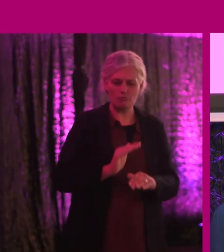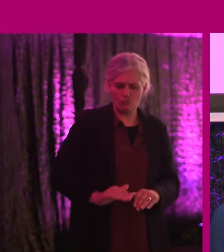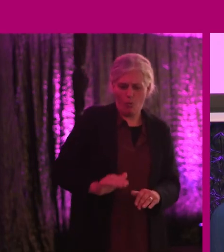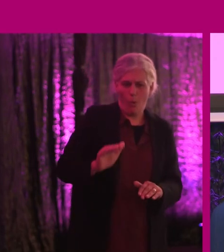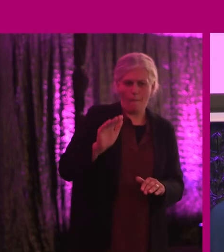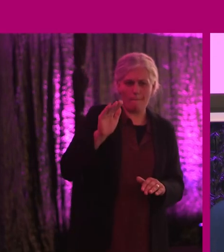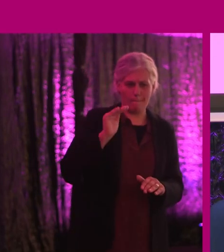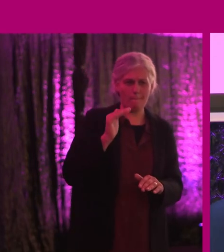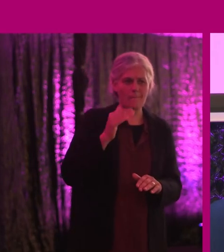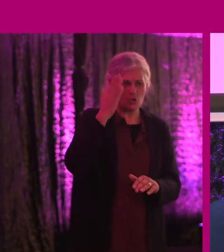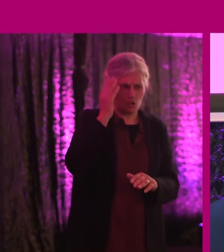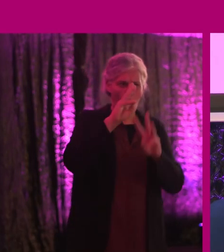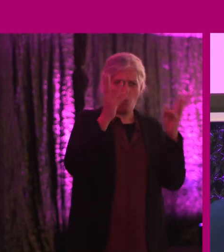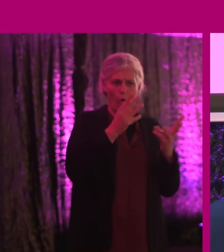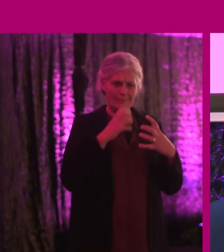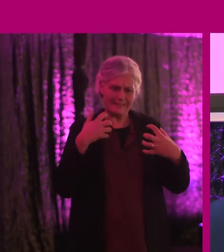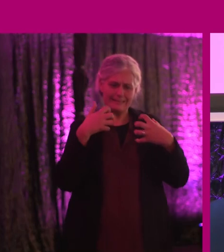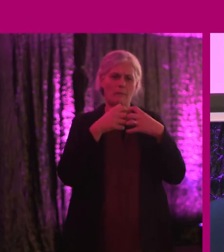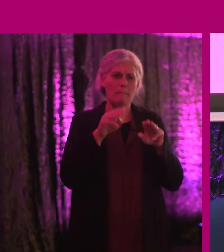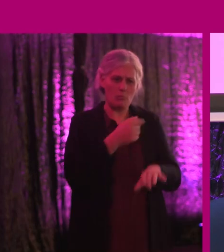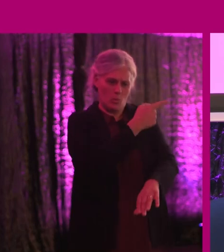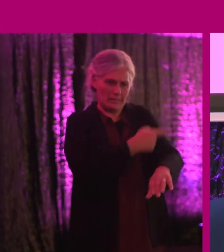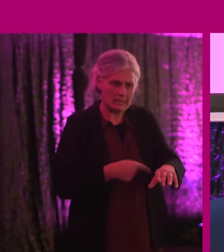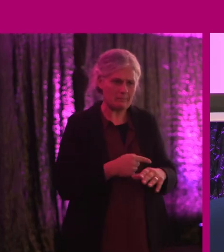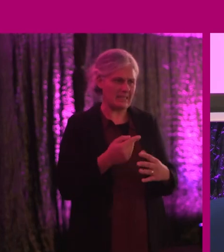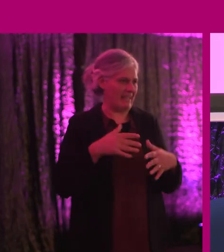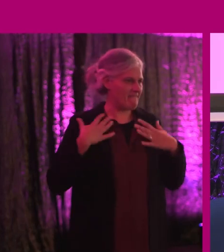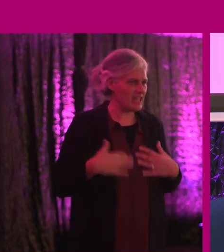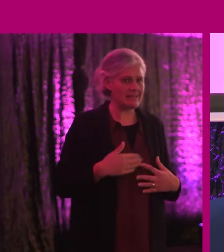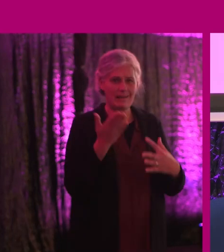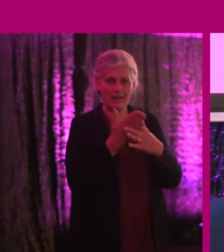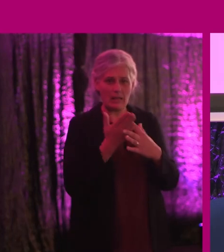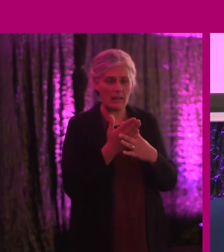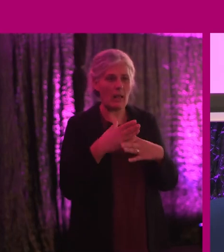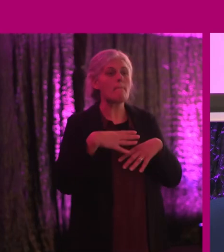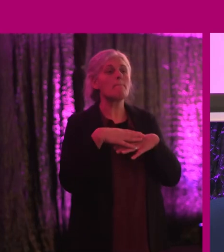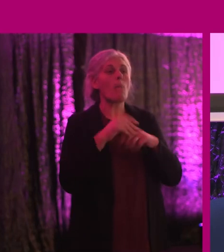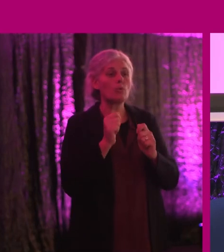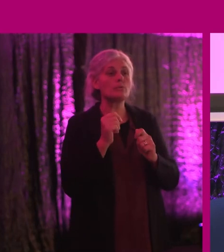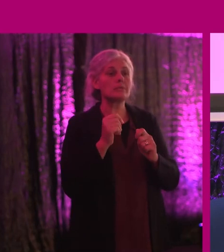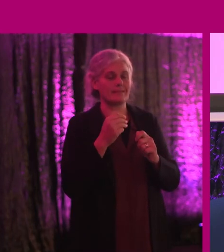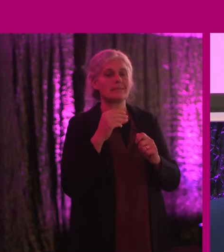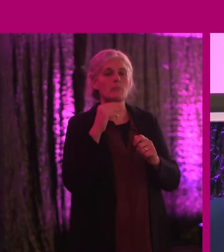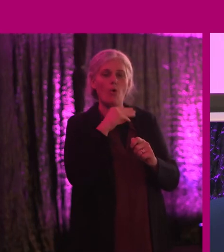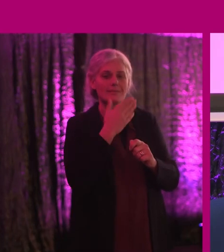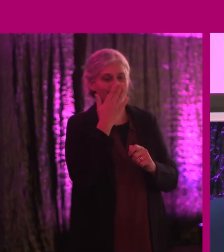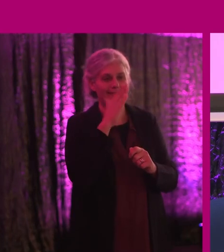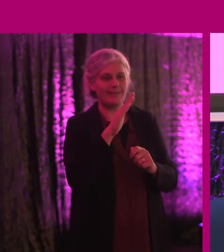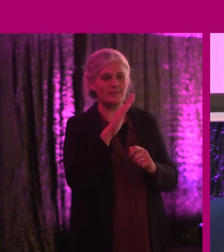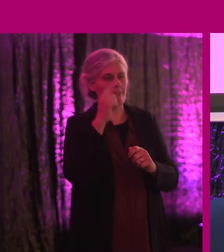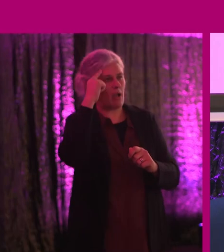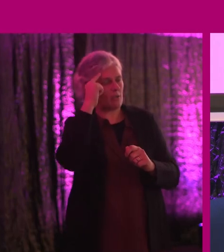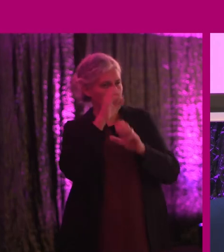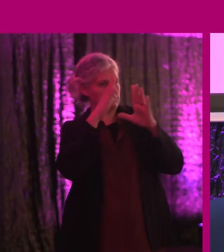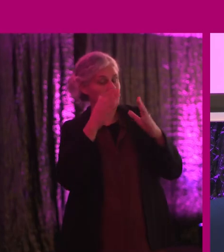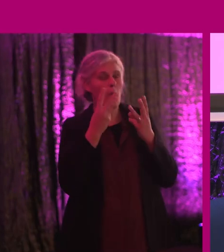that the world wasn't designed for people with disabilities, both physically, accessibly, but most importantly, in our mindset. And they didn't want me to have a label that